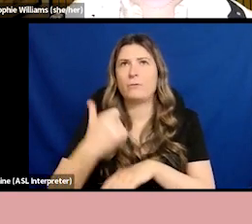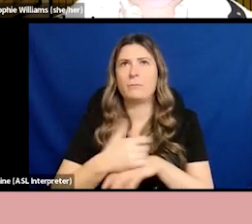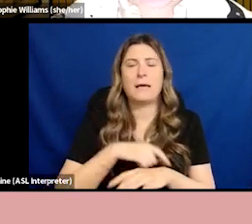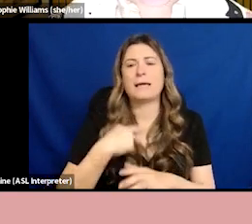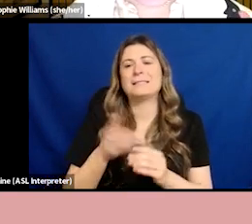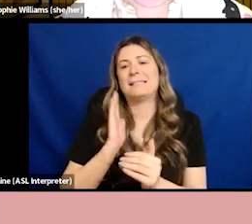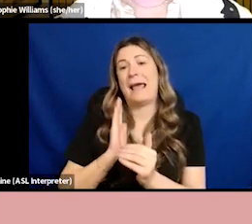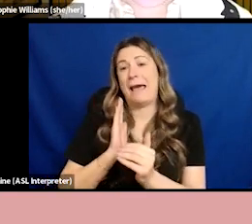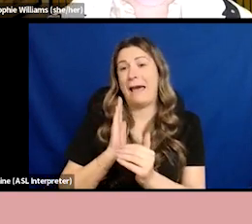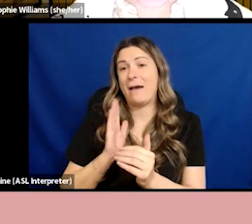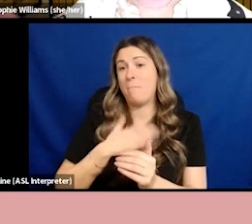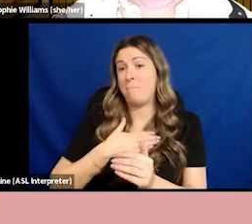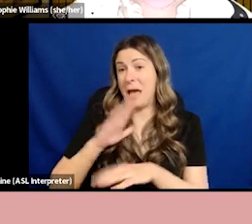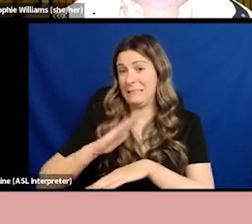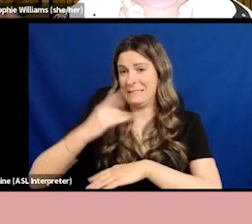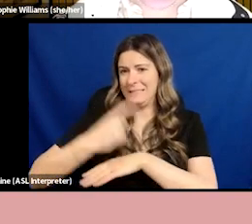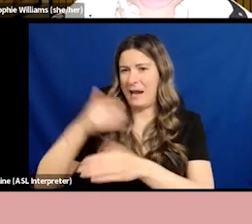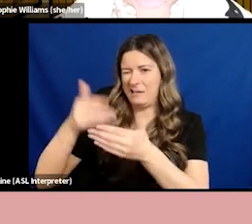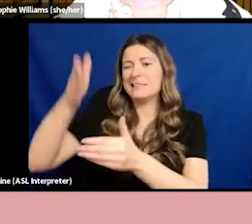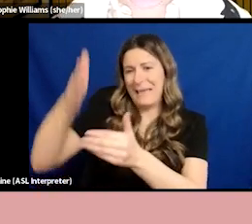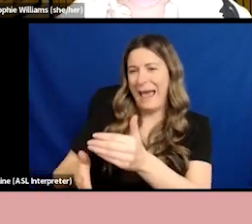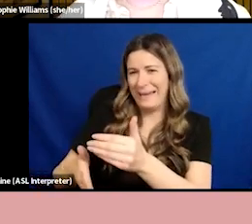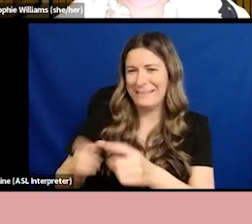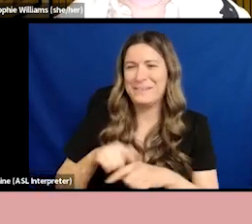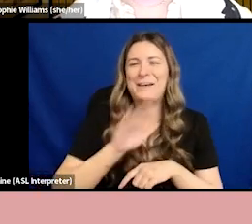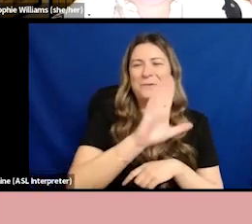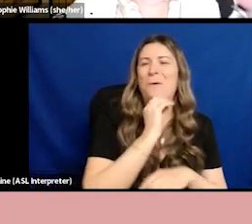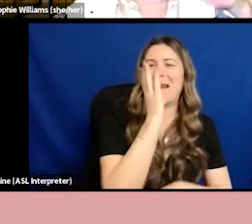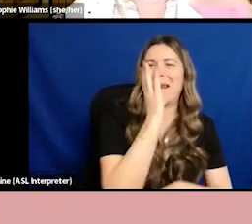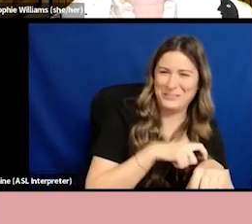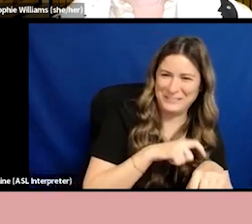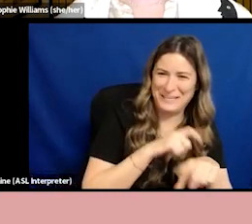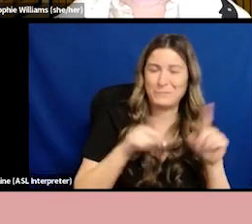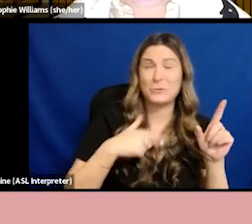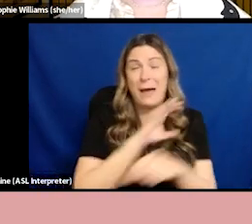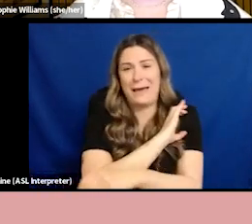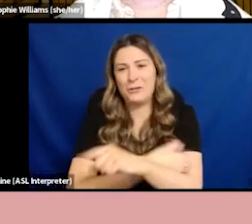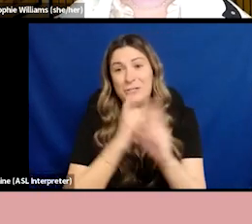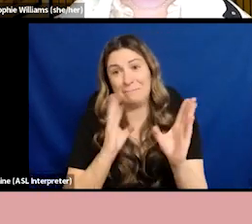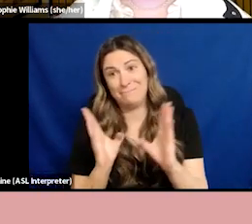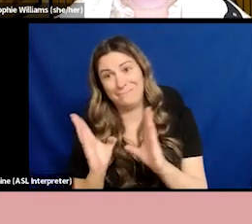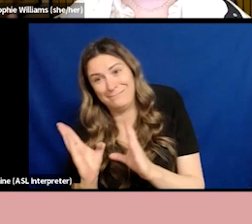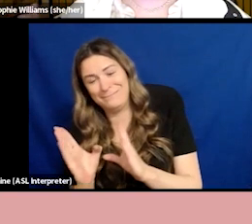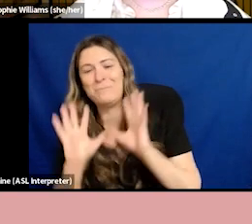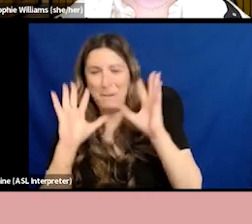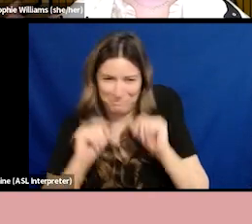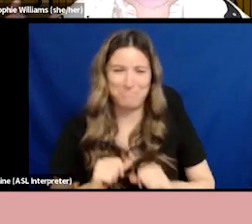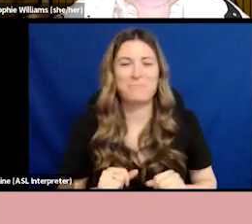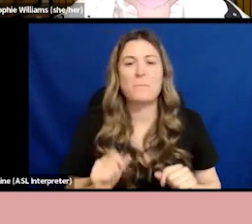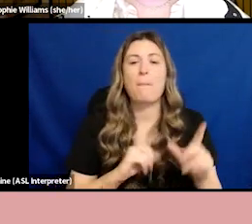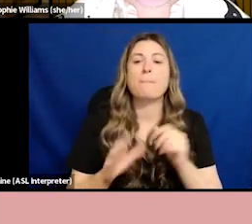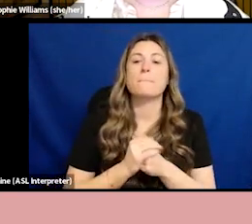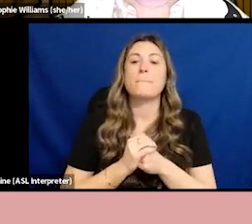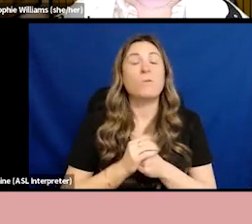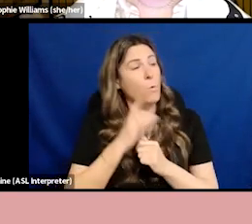we're on slightly different energies, but we're going to meld it together and make it work. Also, this is the, my first public talk of